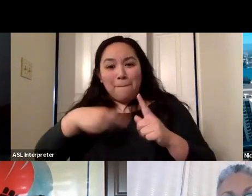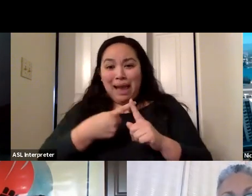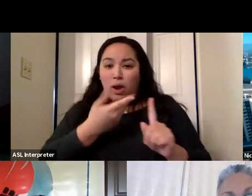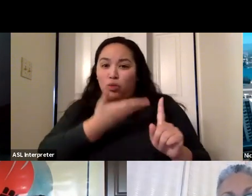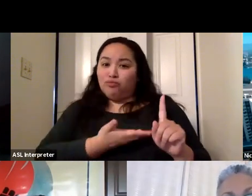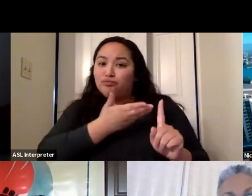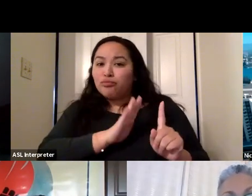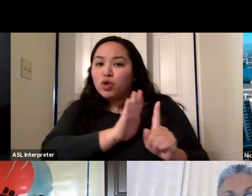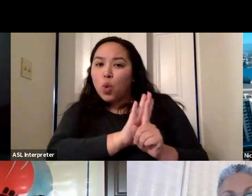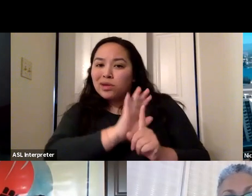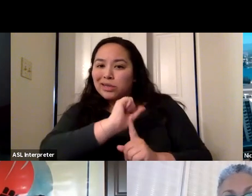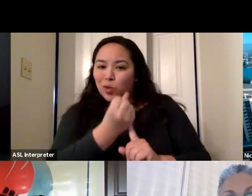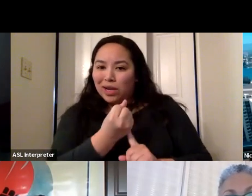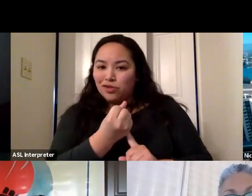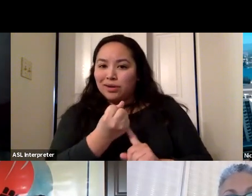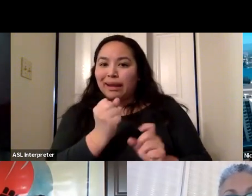can help you make this decision.